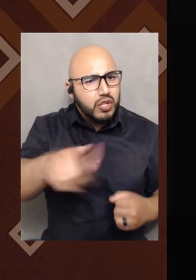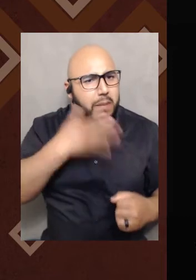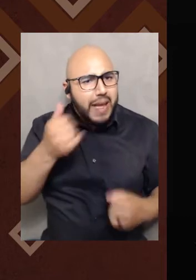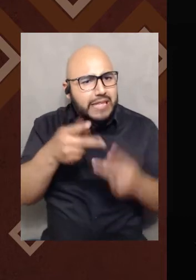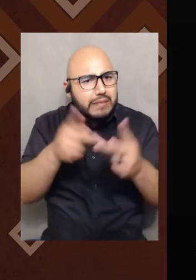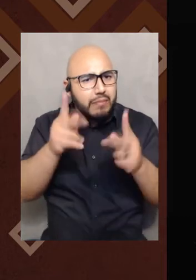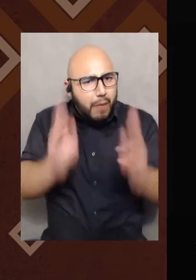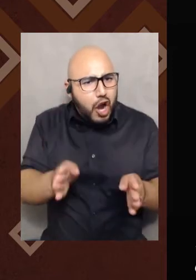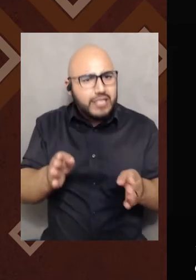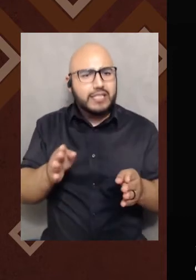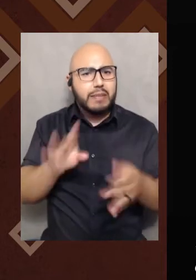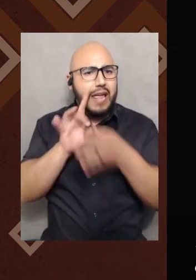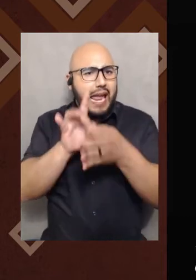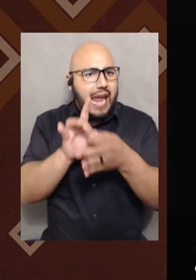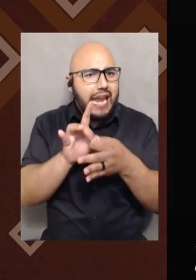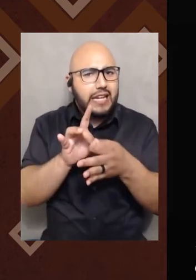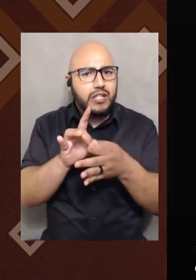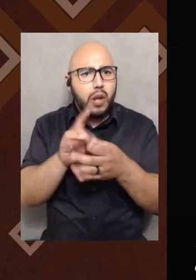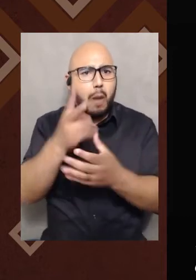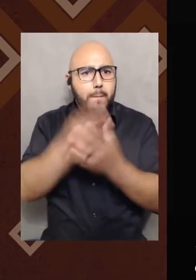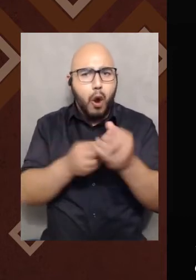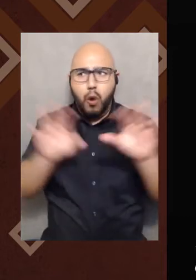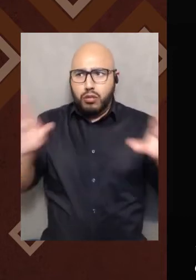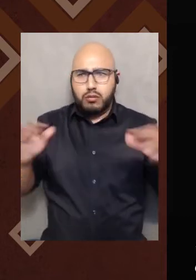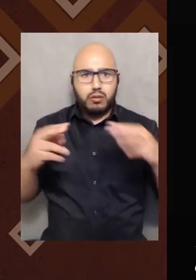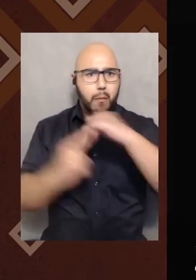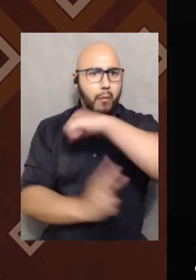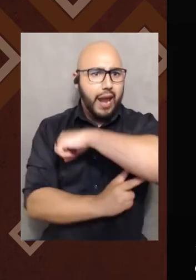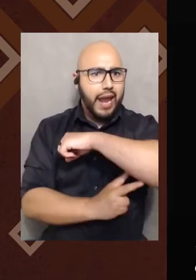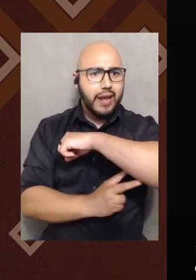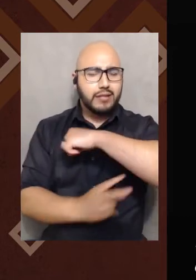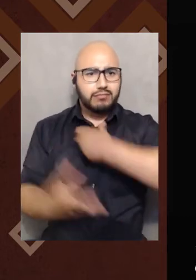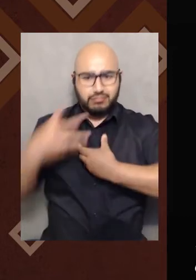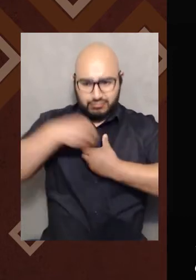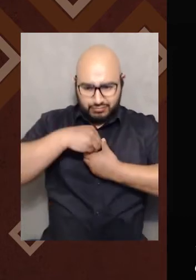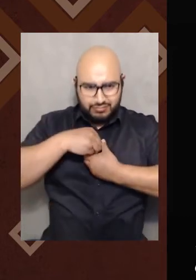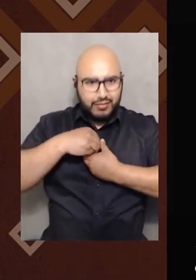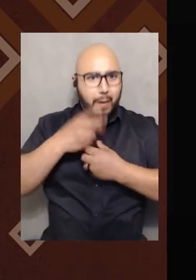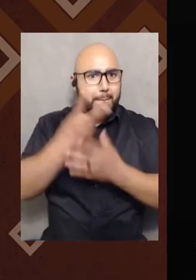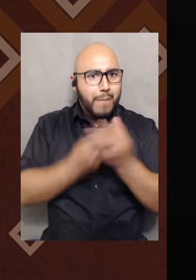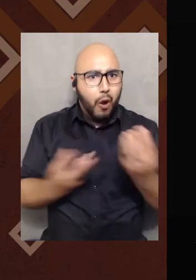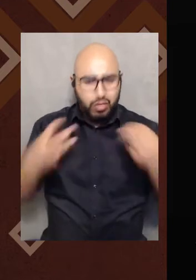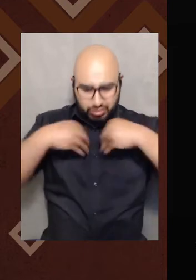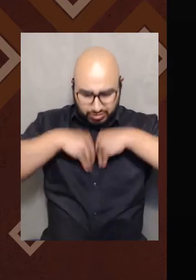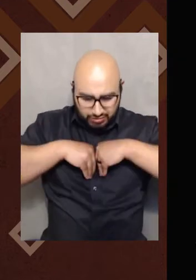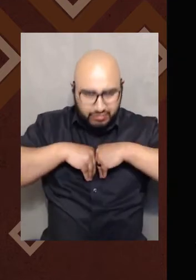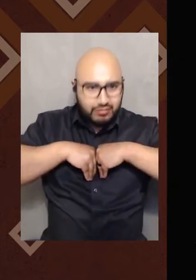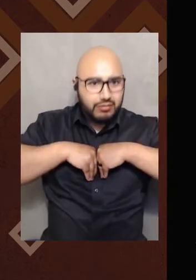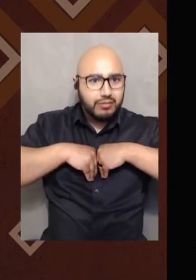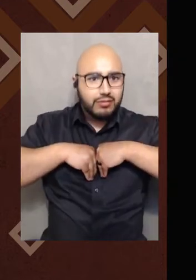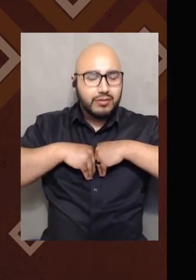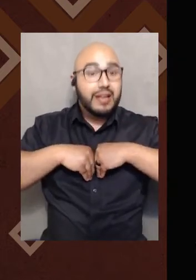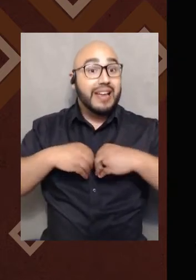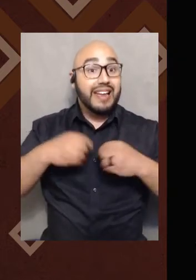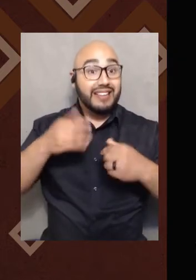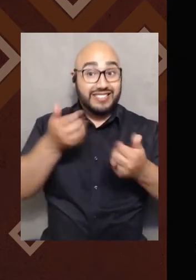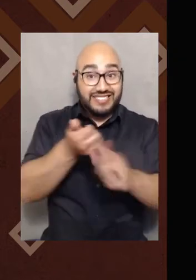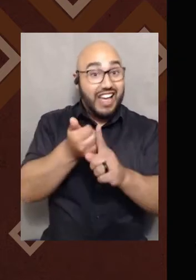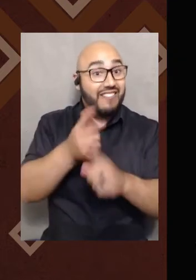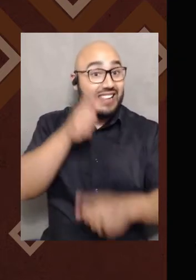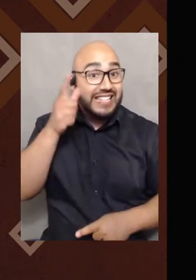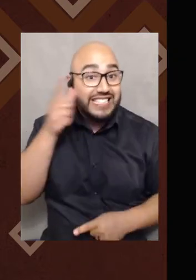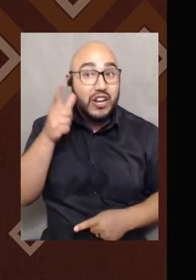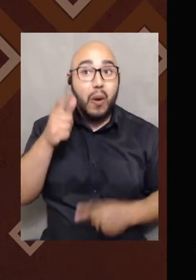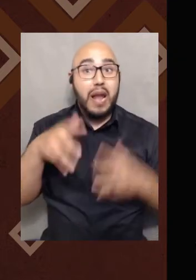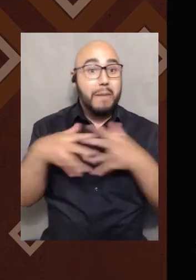what? You're the best person to be kind of like a connector between both because in you is everything. And being Latino in an American